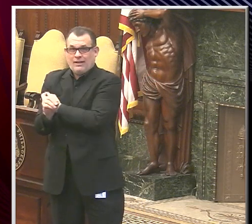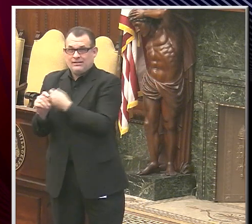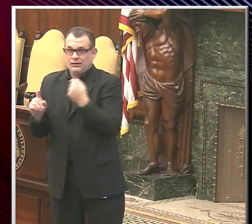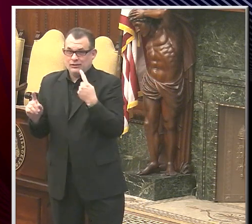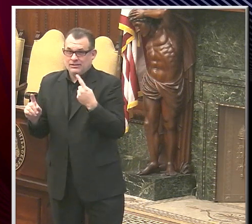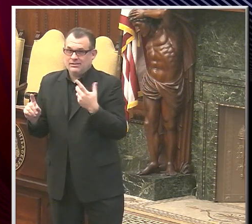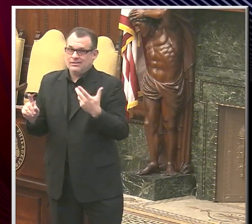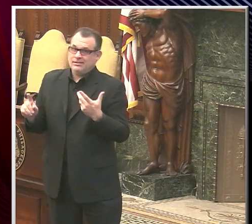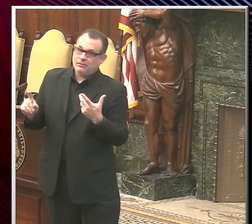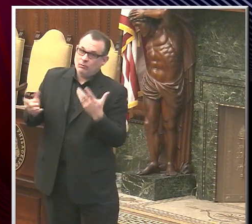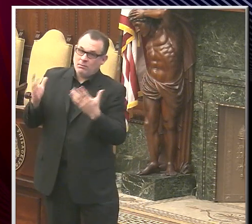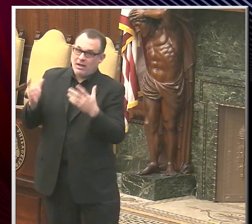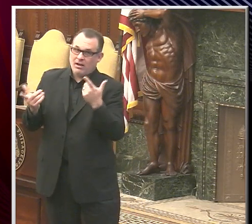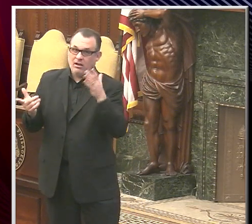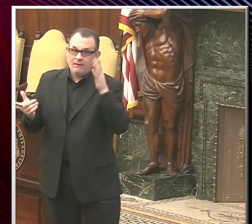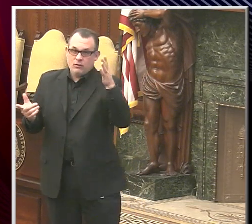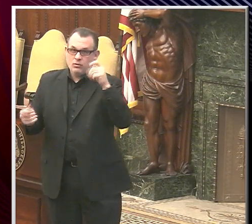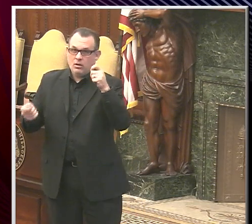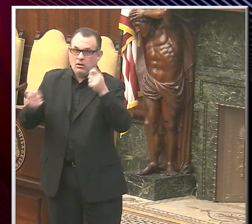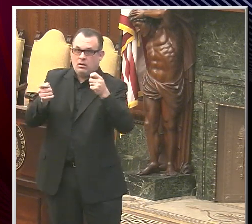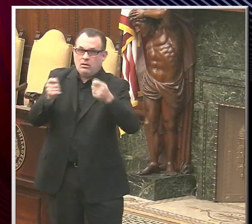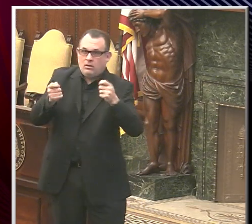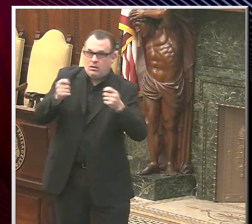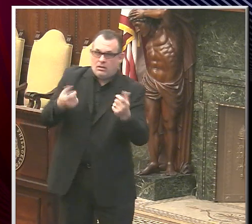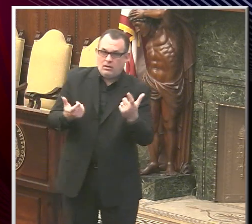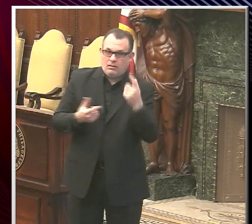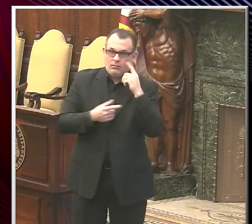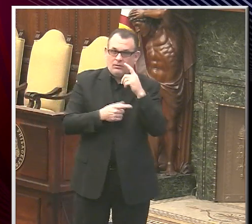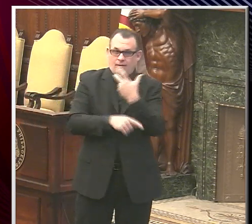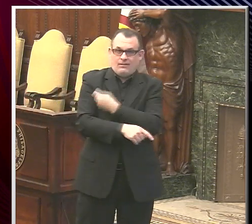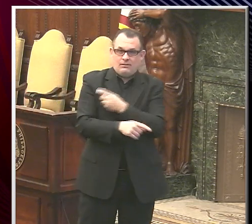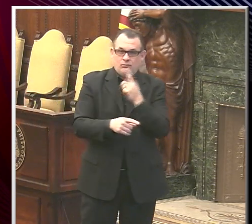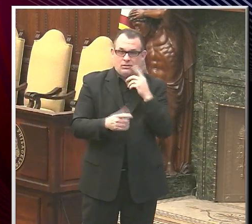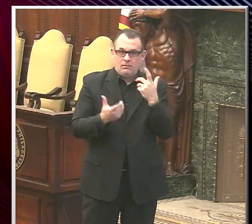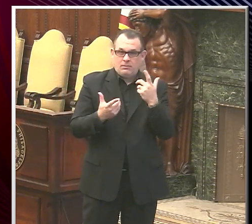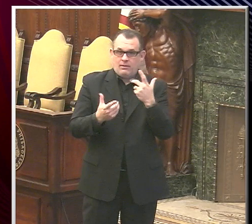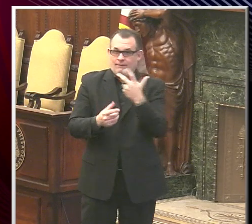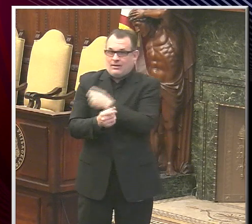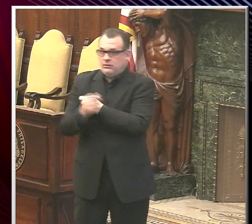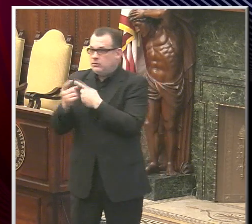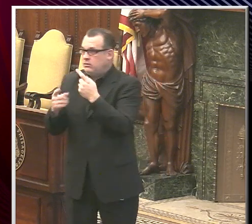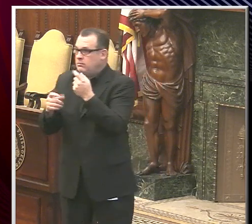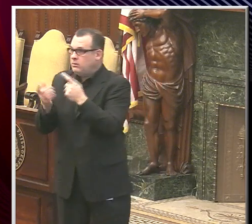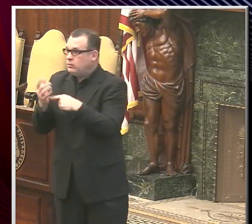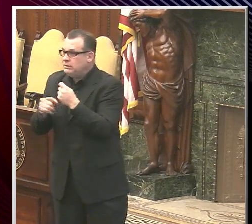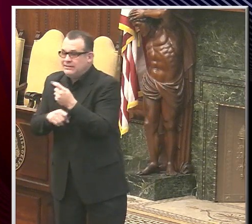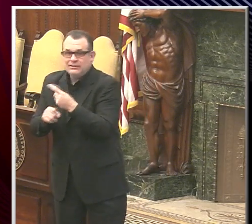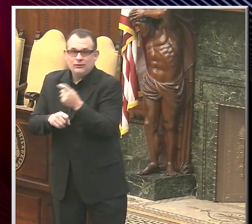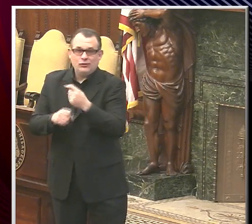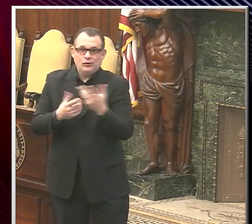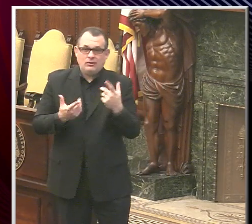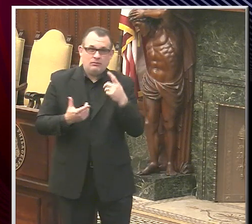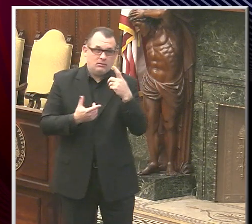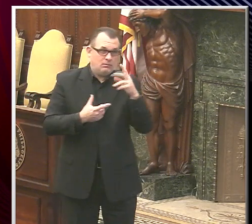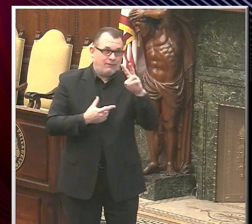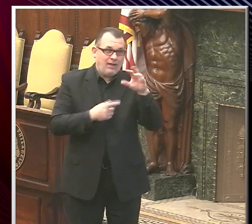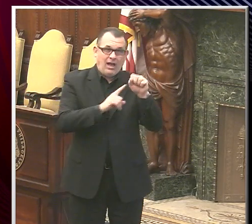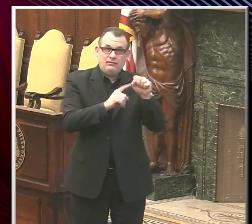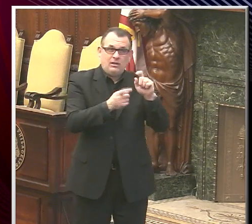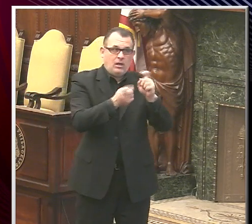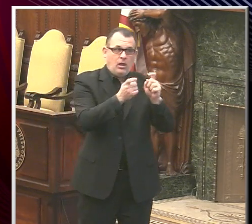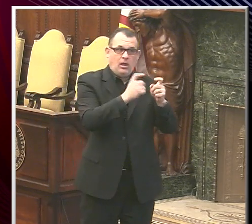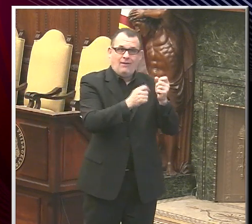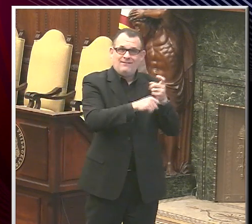very well need future versions of the vaccines. We may need to be all vaccinated once a year as the virus continues to change. So this is all